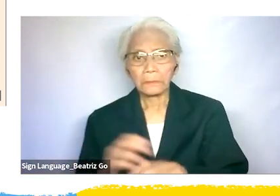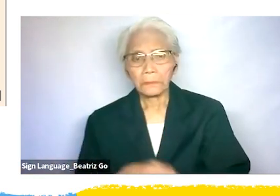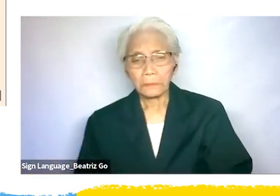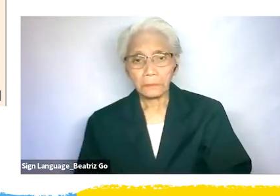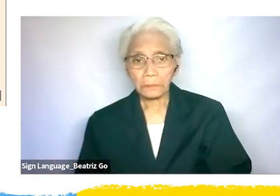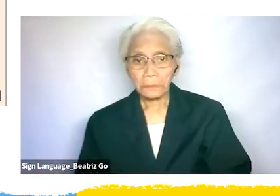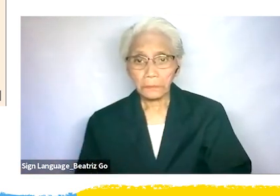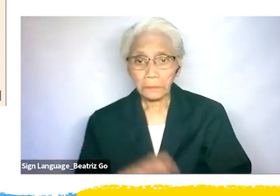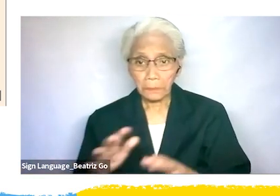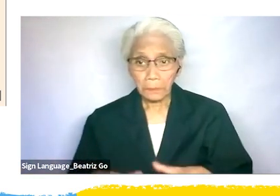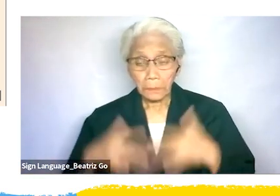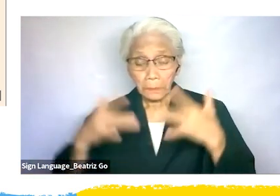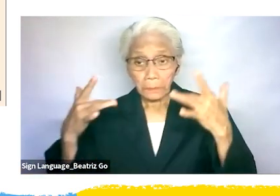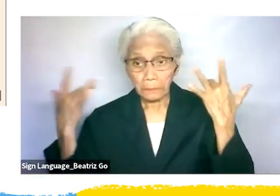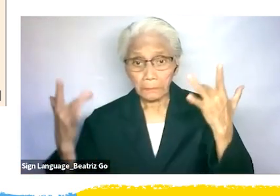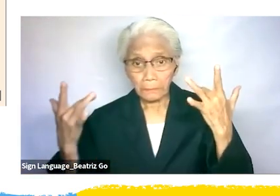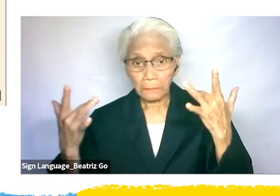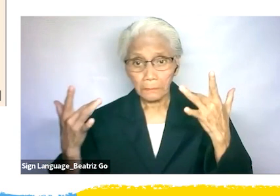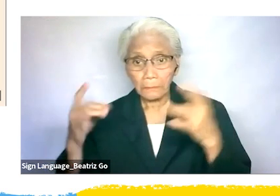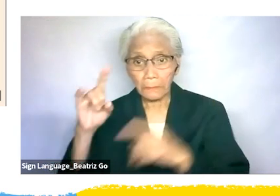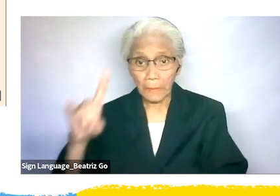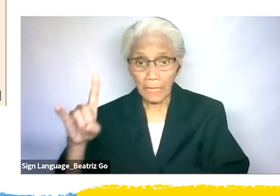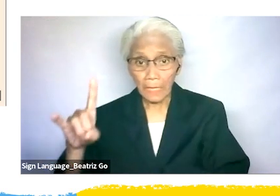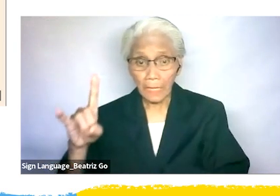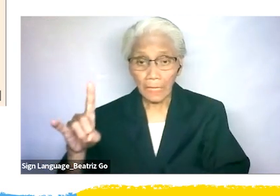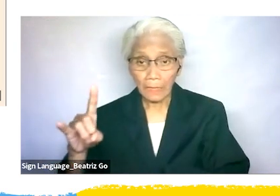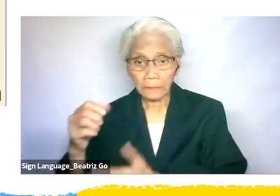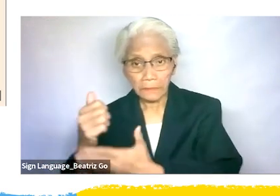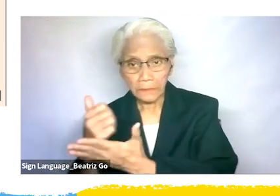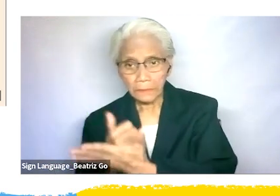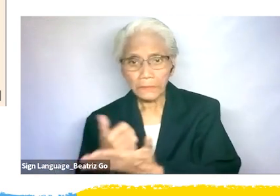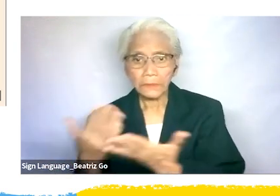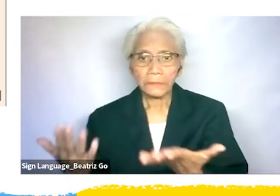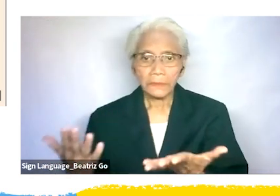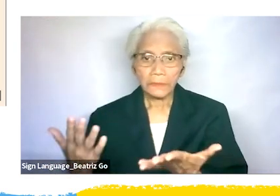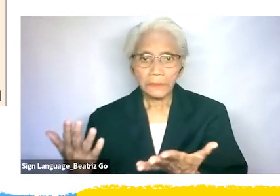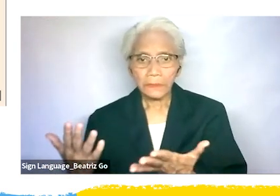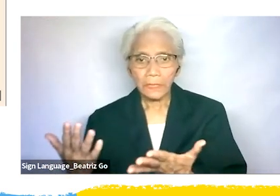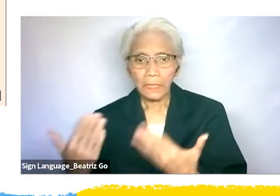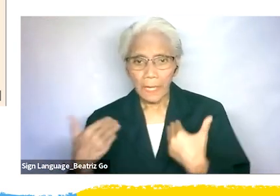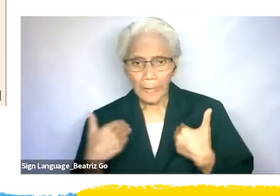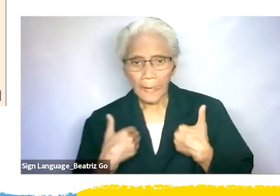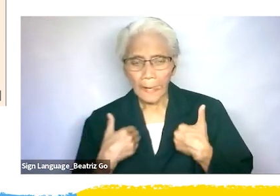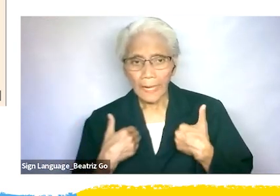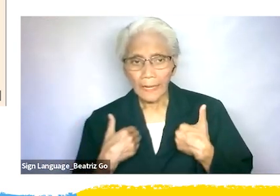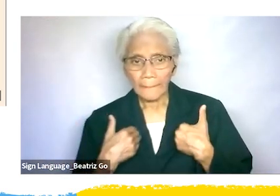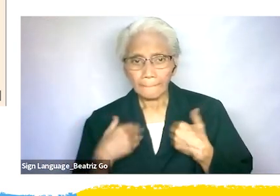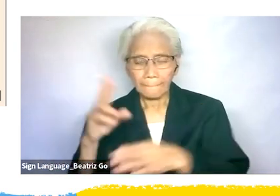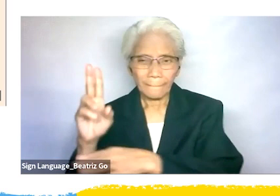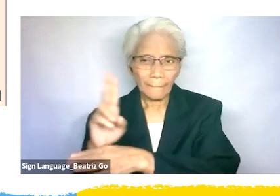human rights organizations, the media academics, psychologists, as well as children and Jews on